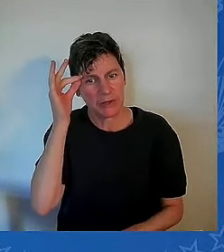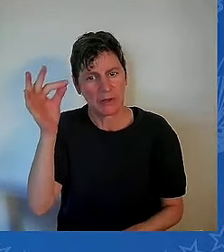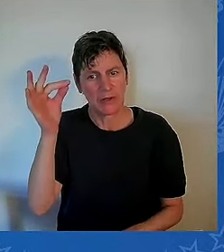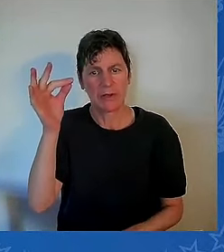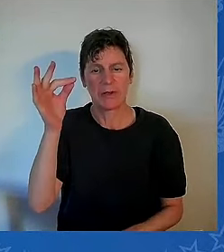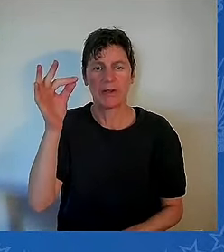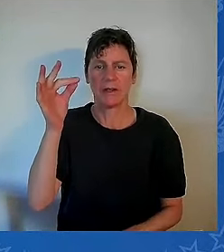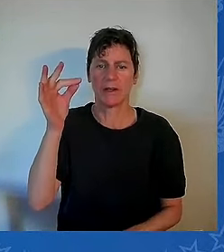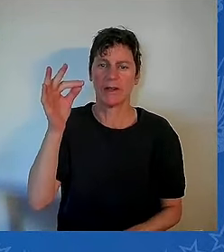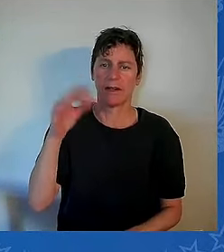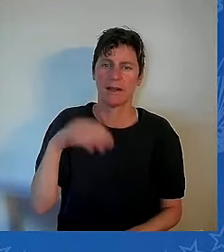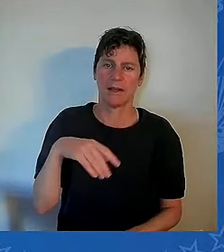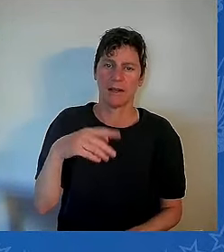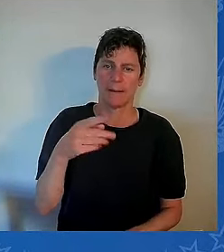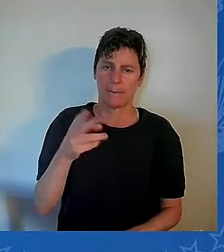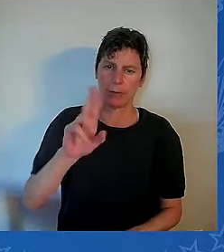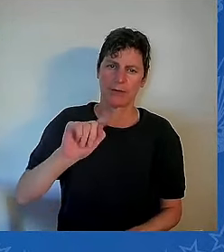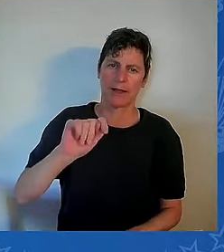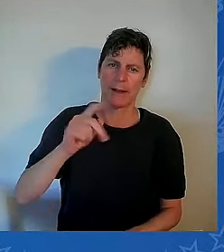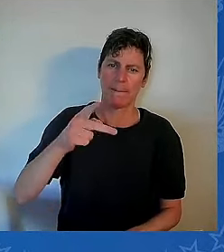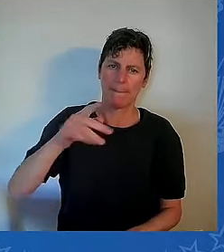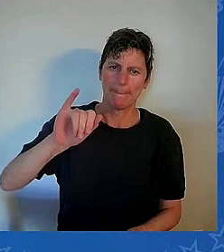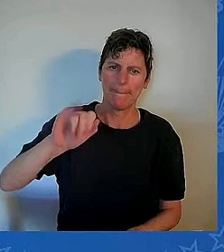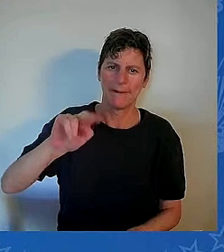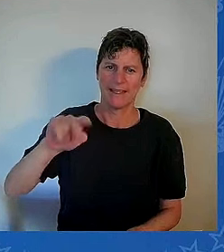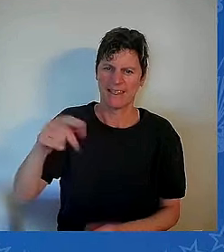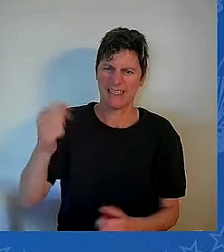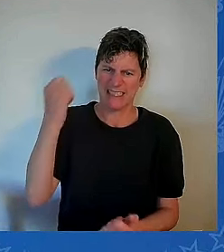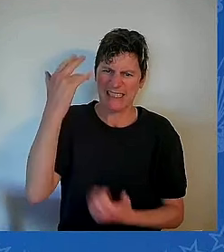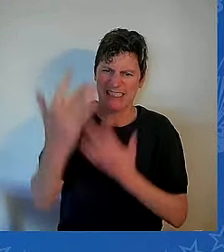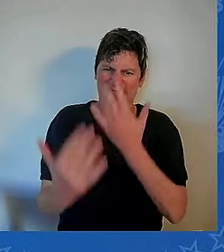burning everything from waste to